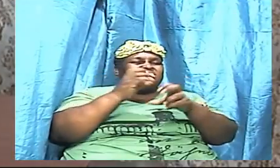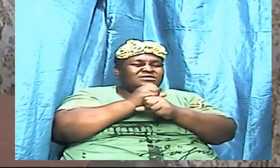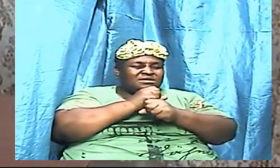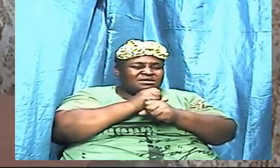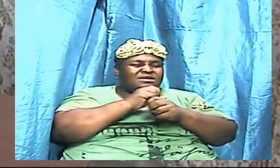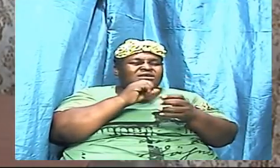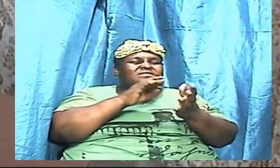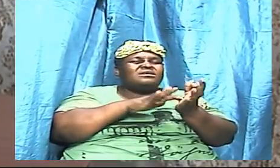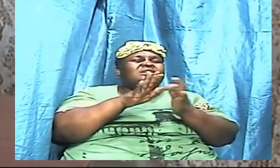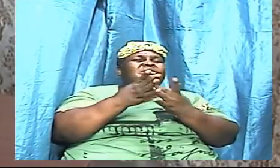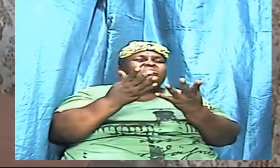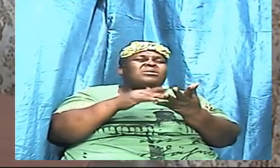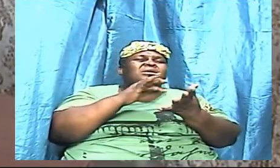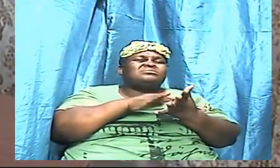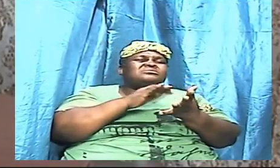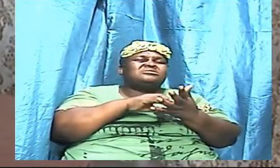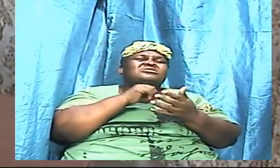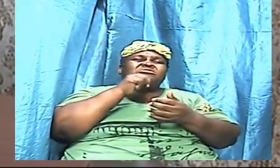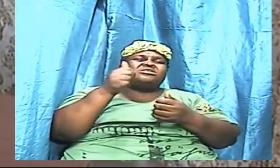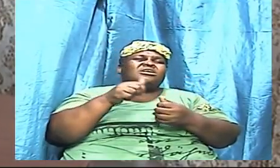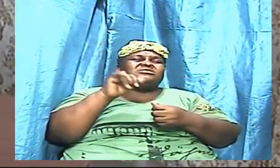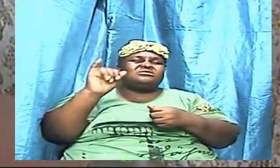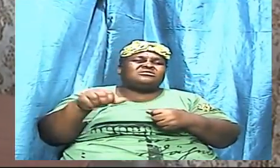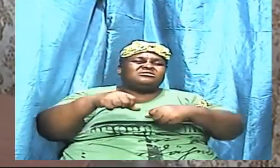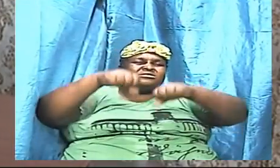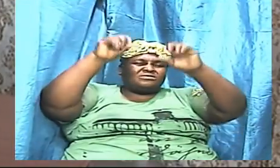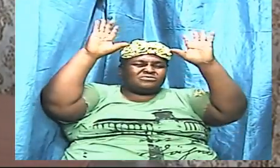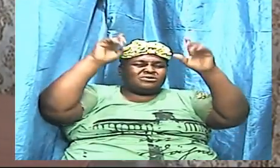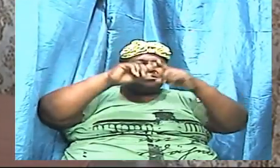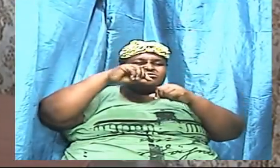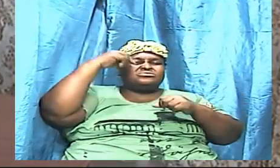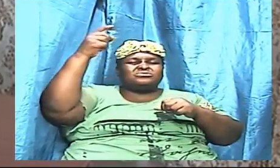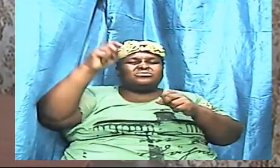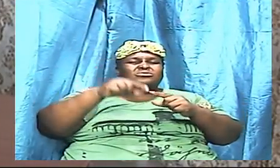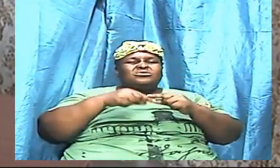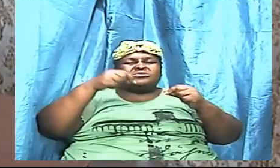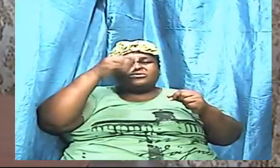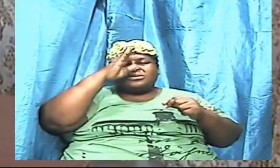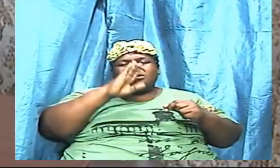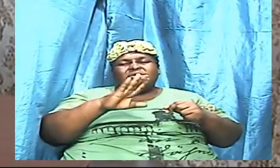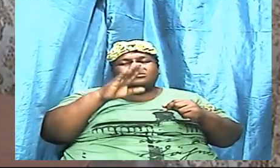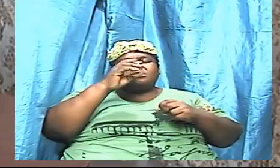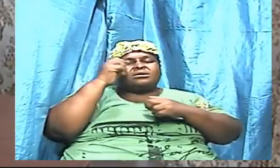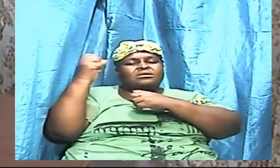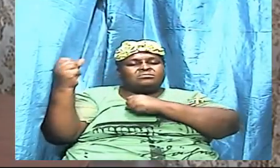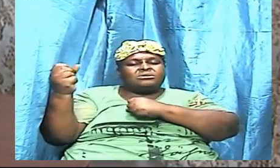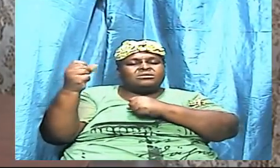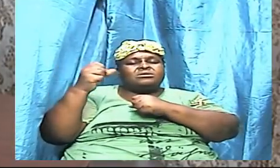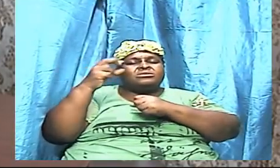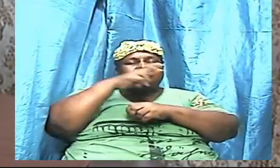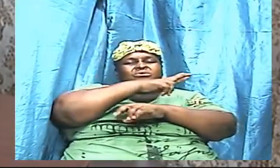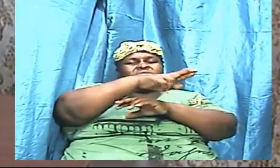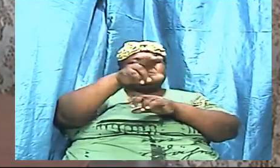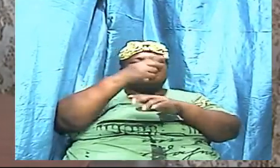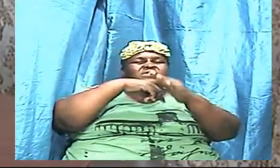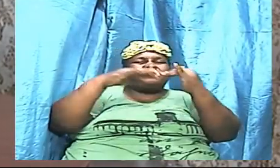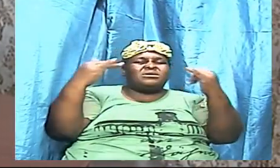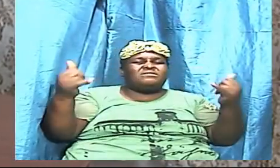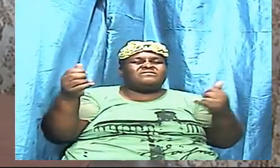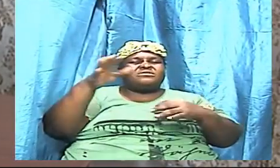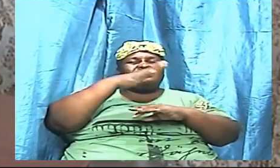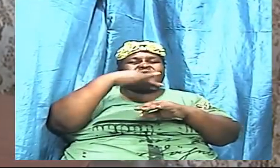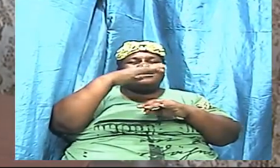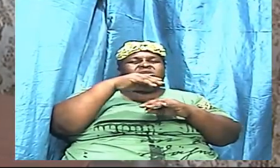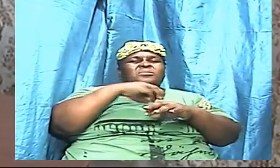but have not yet surrendered to you great God almighty reach down from heaven above minister to them I